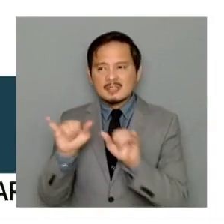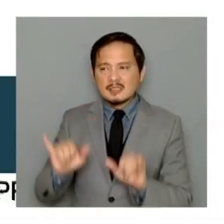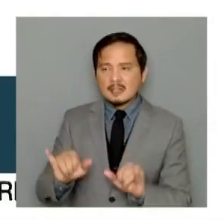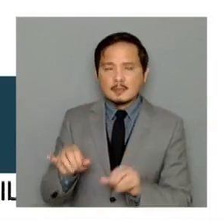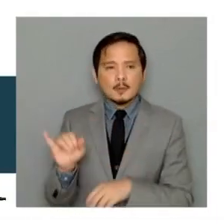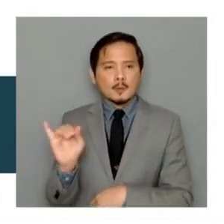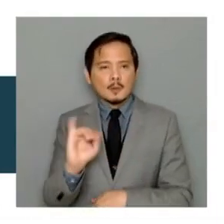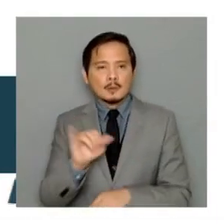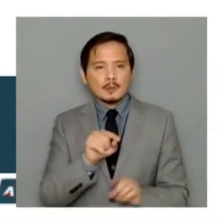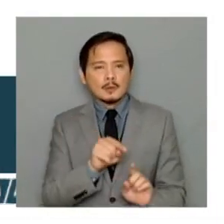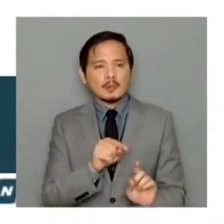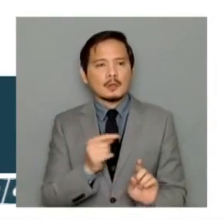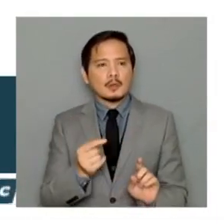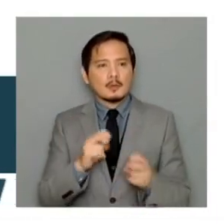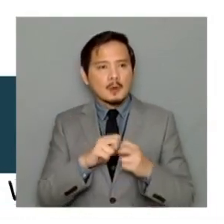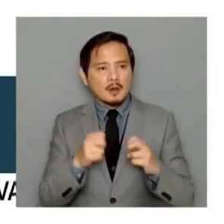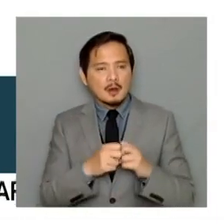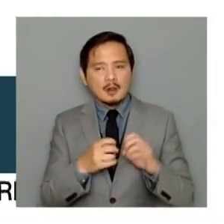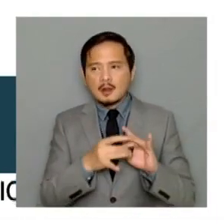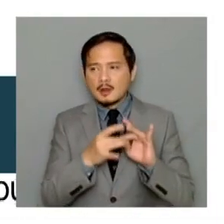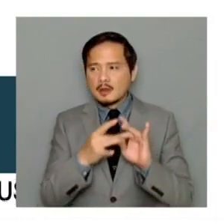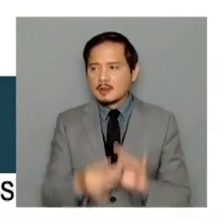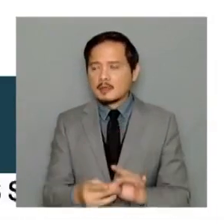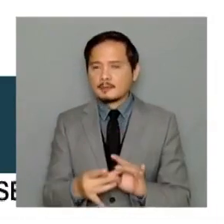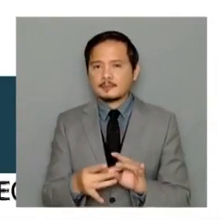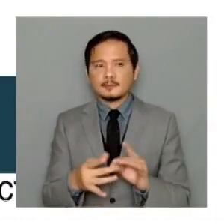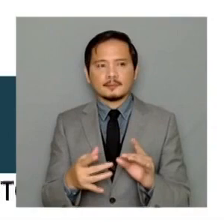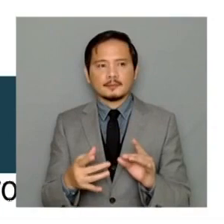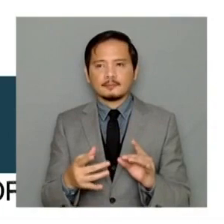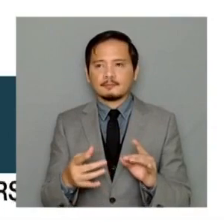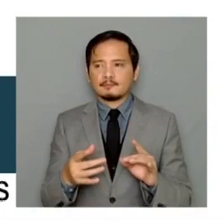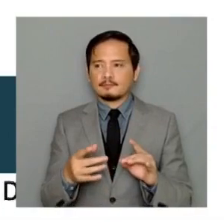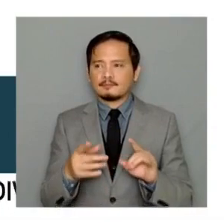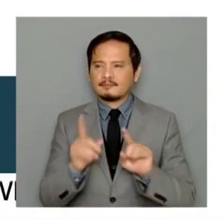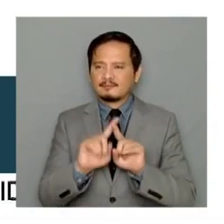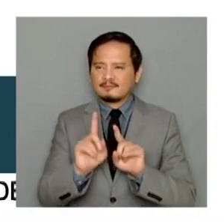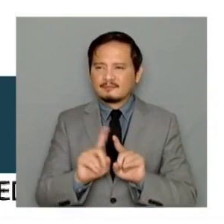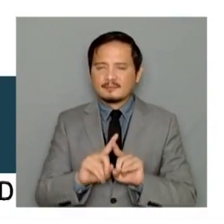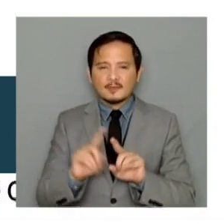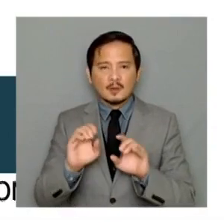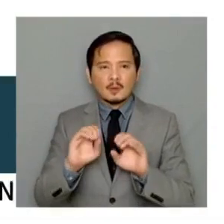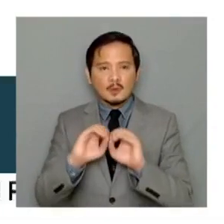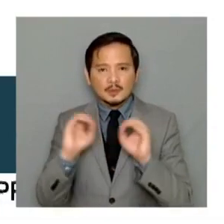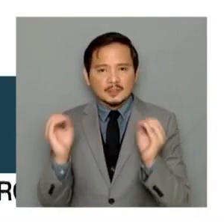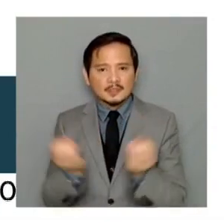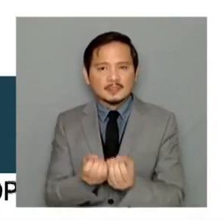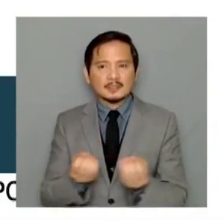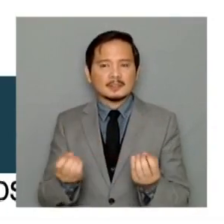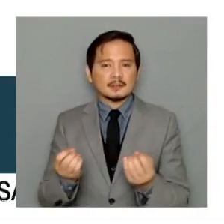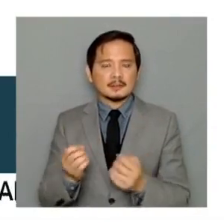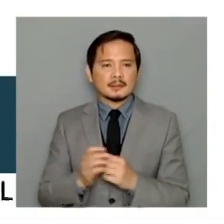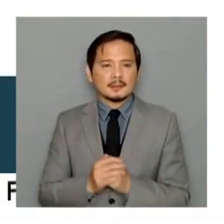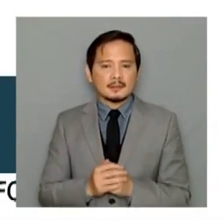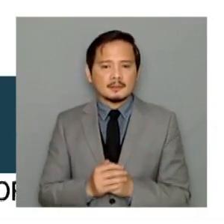of being some issues, some organizations issued